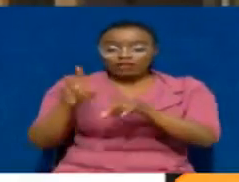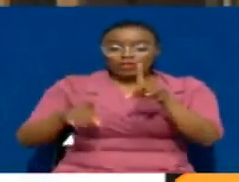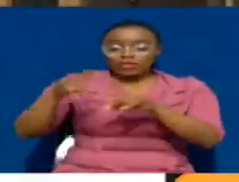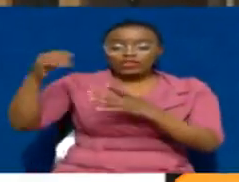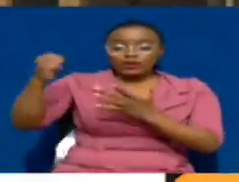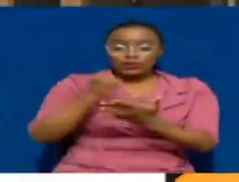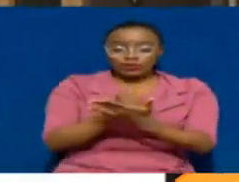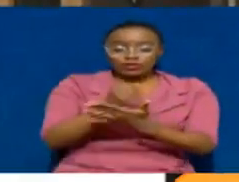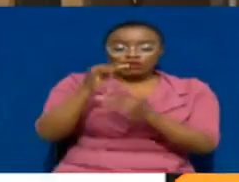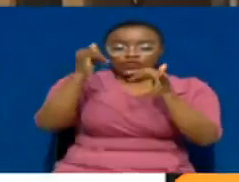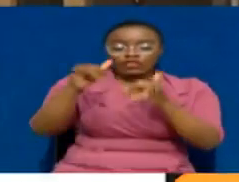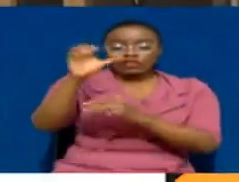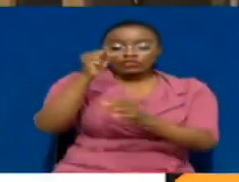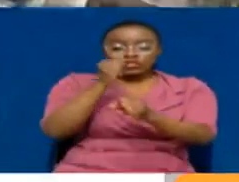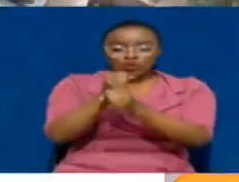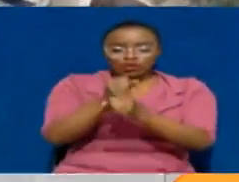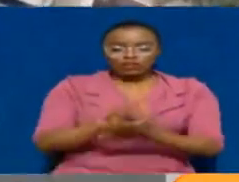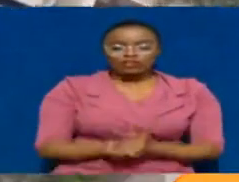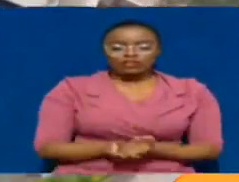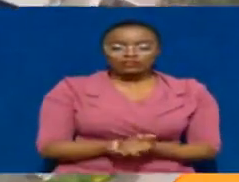the recruitment of new shareholders.